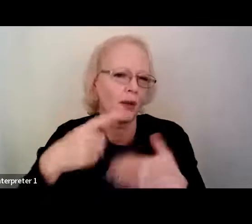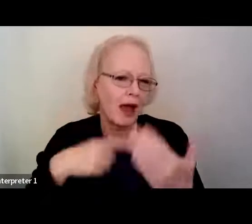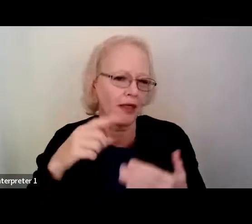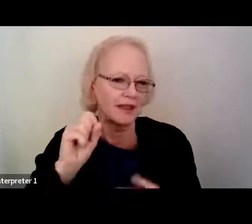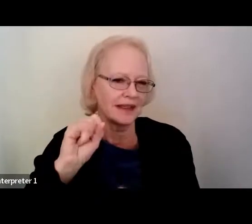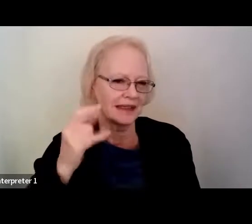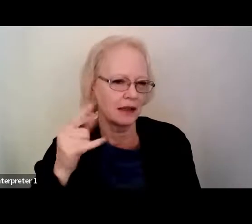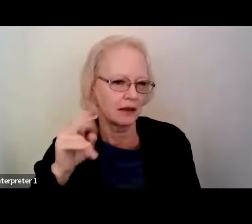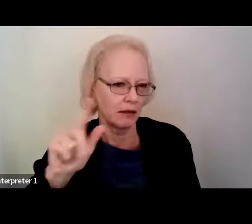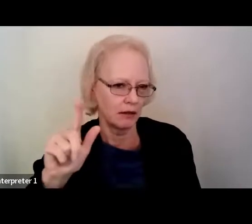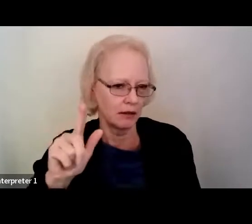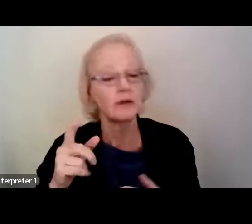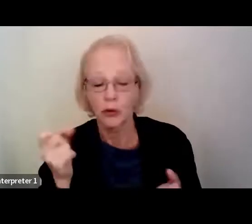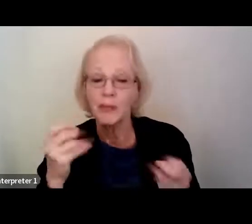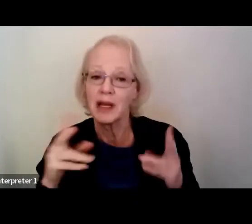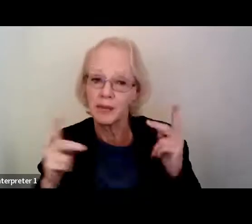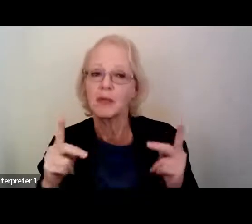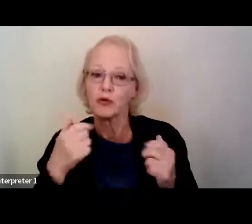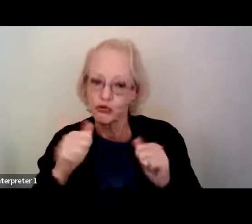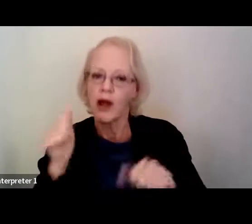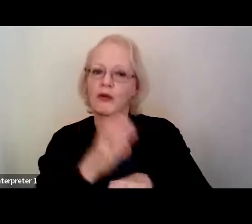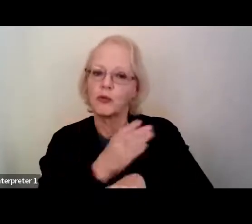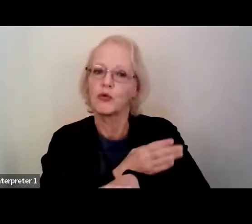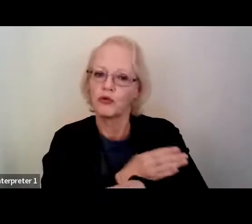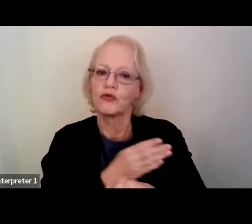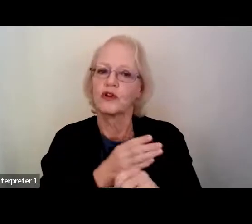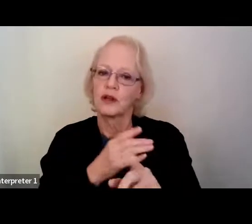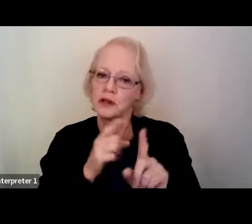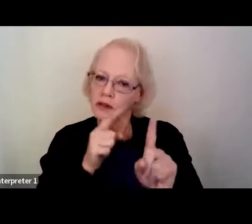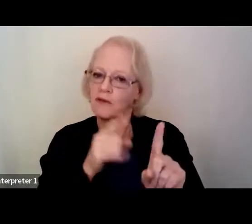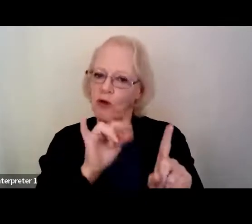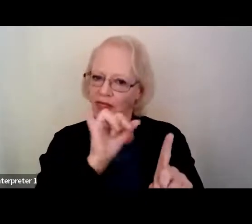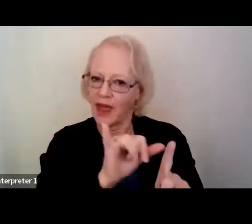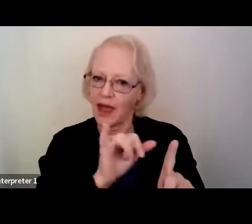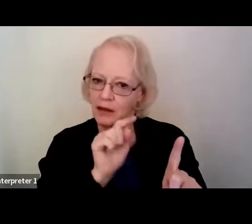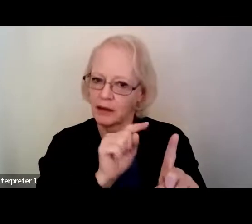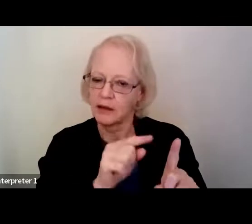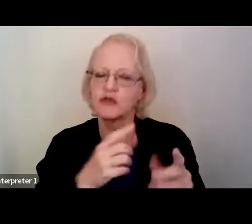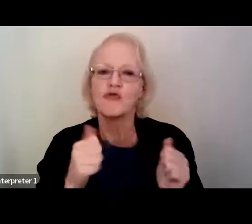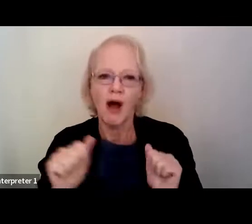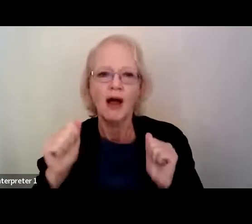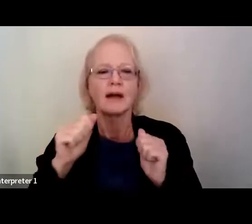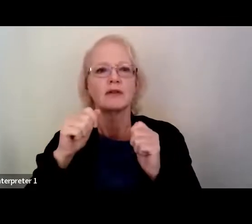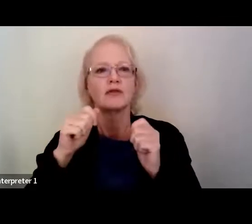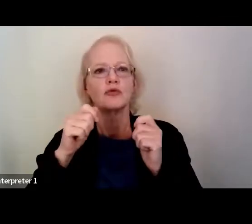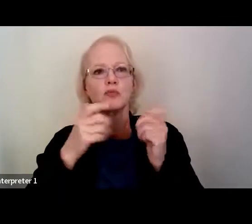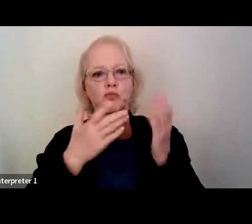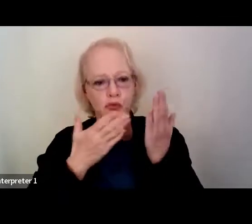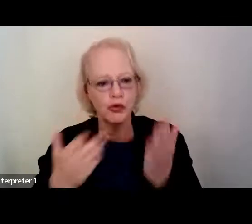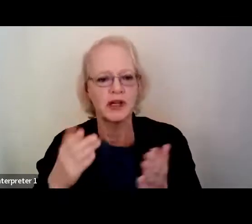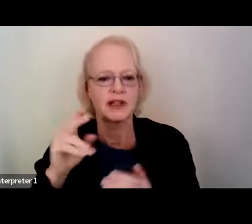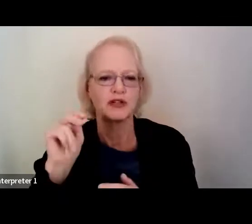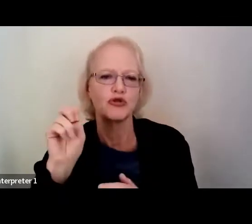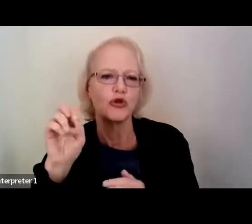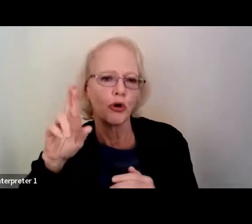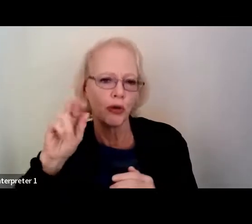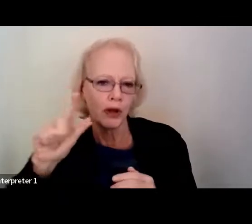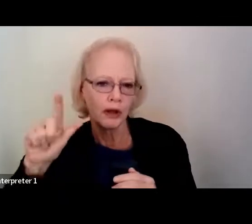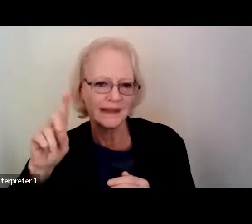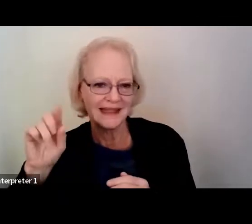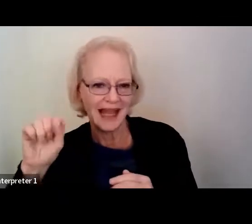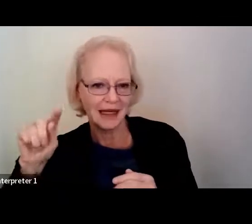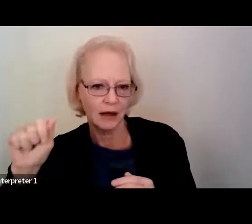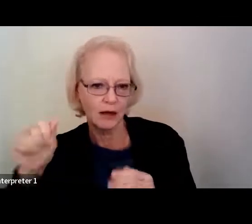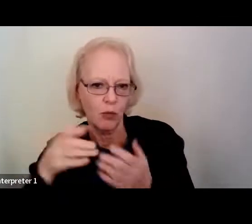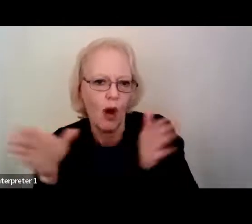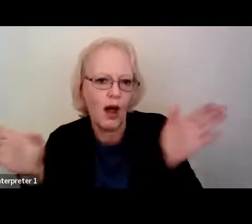people trying to improve that just for that reason. And to be able to bring neural data to, you know, a lot of much